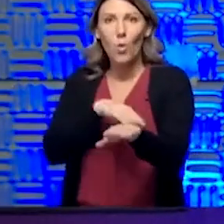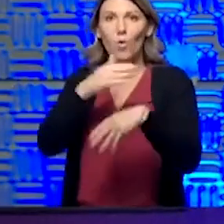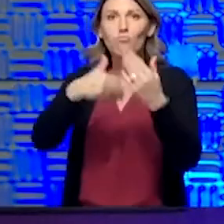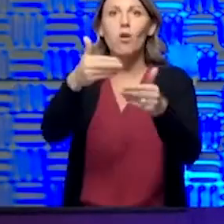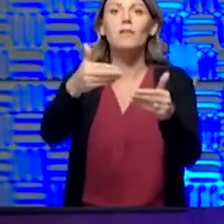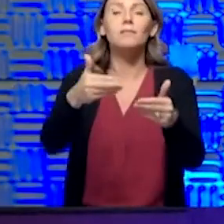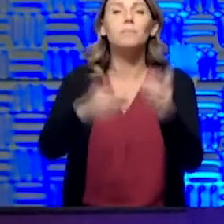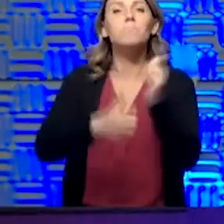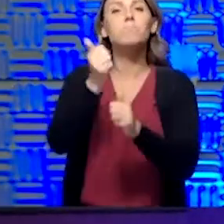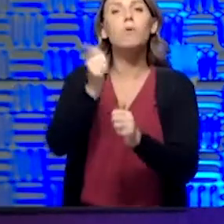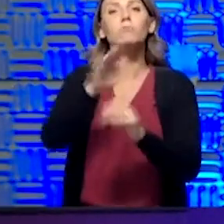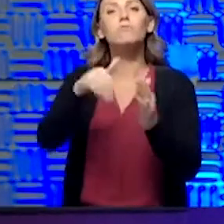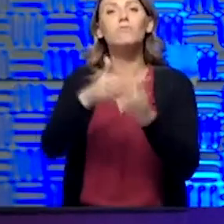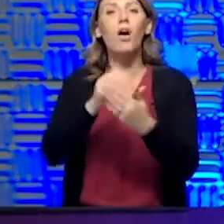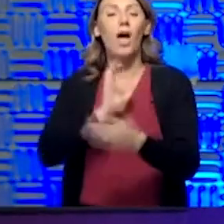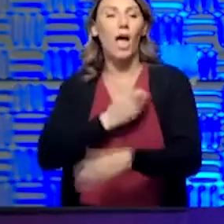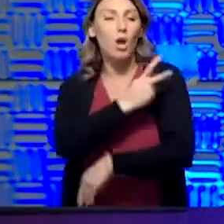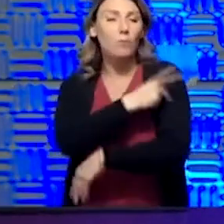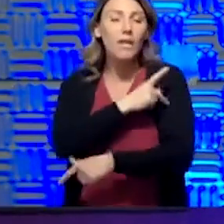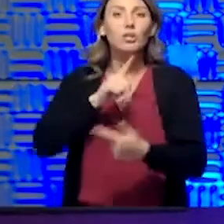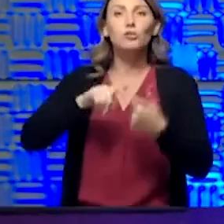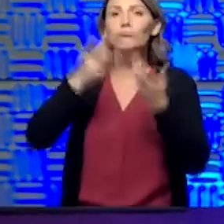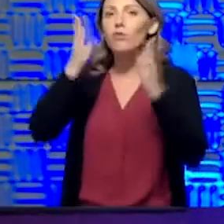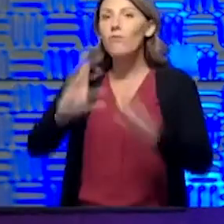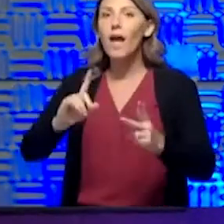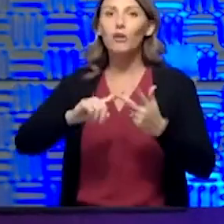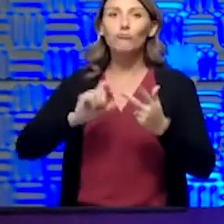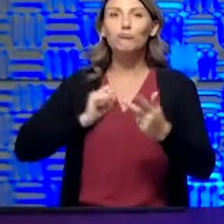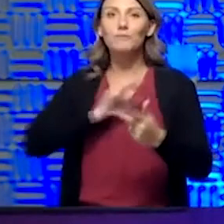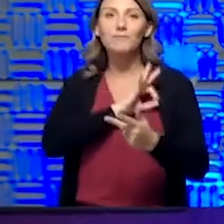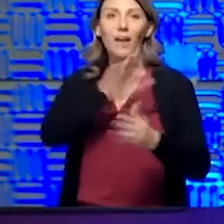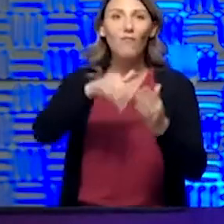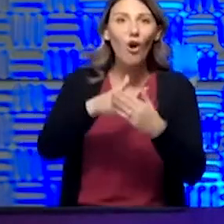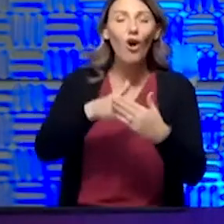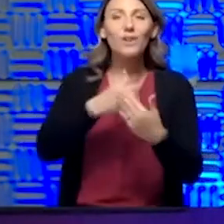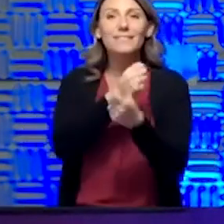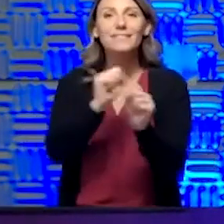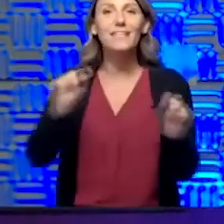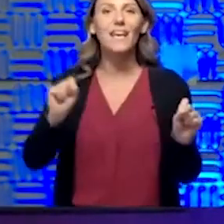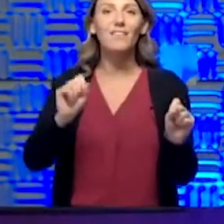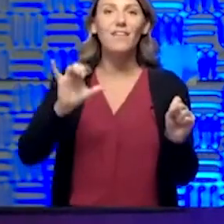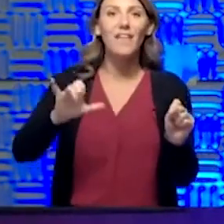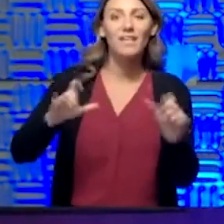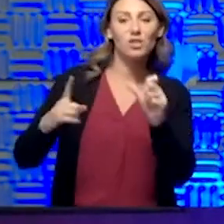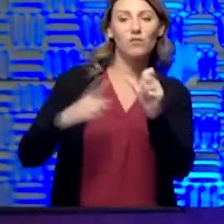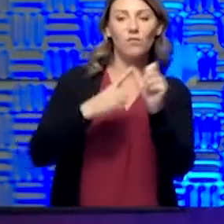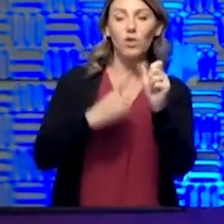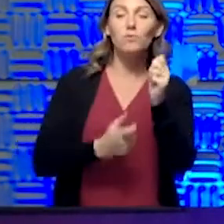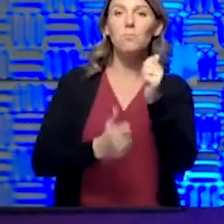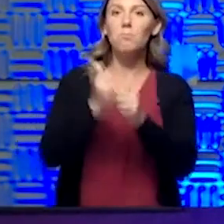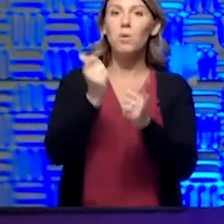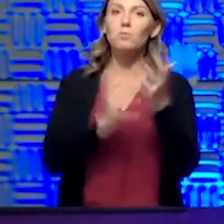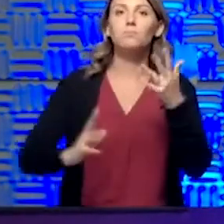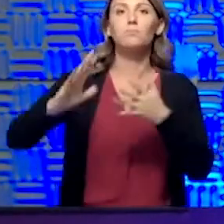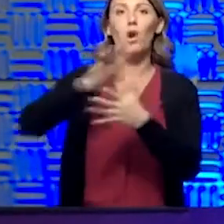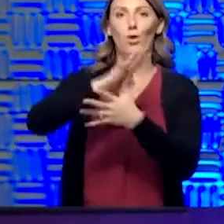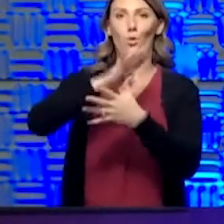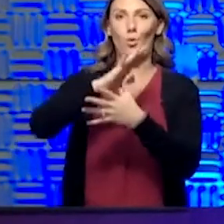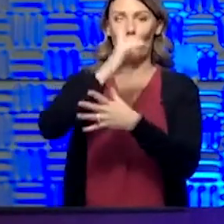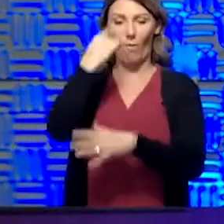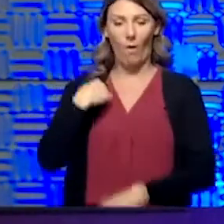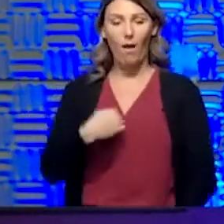keep our patients and our providers and our staff safe while we do it. That is first and foremost for us